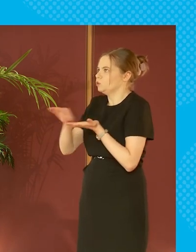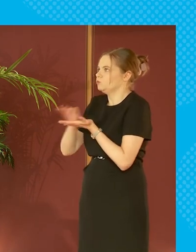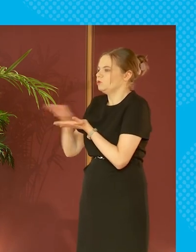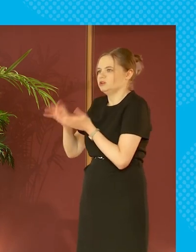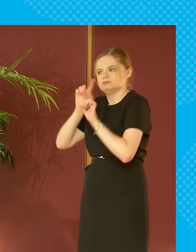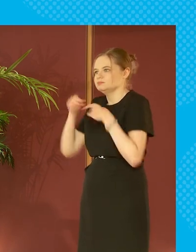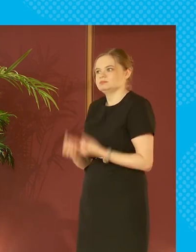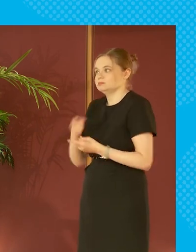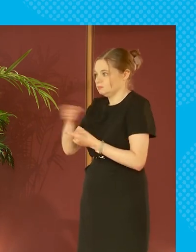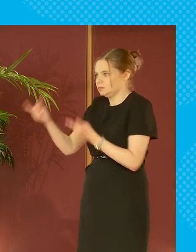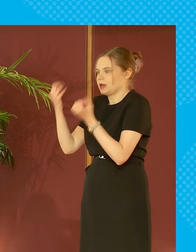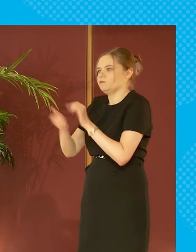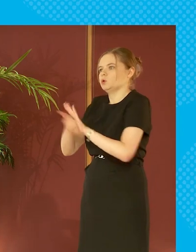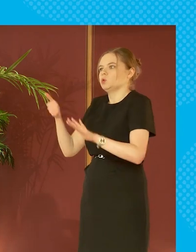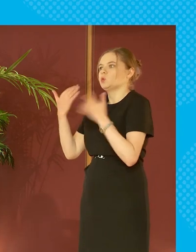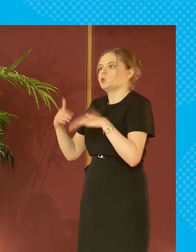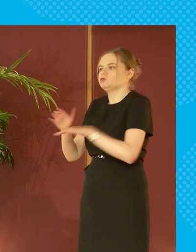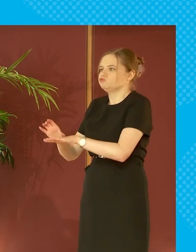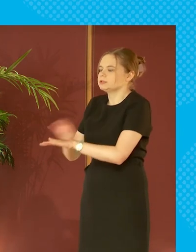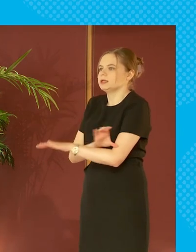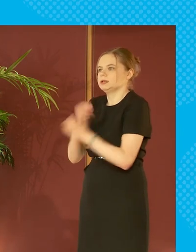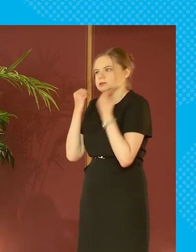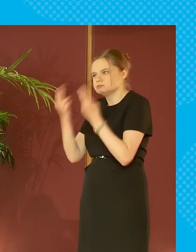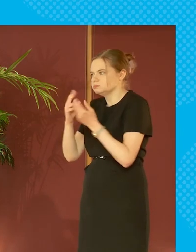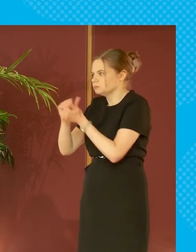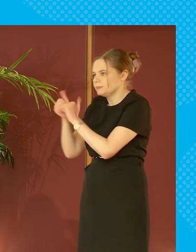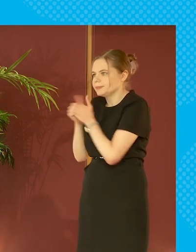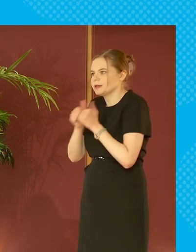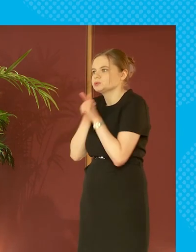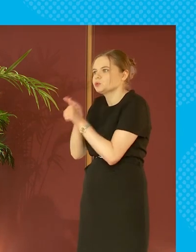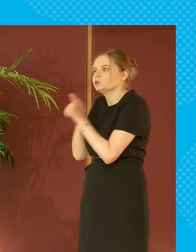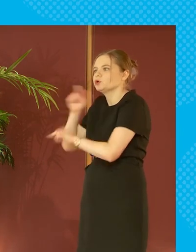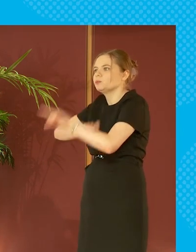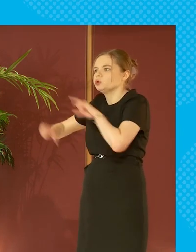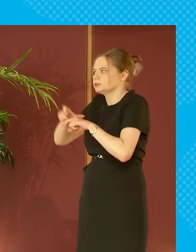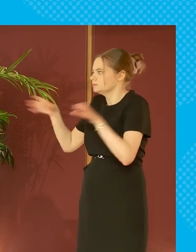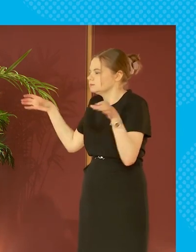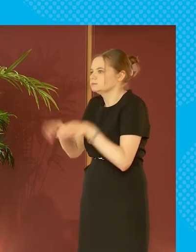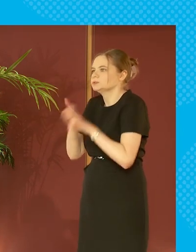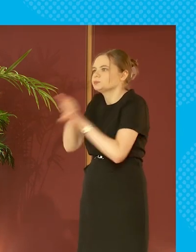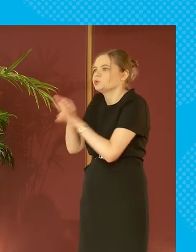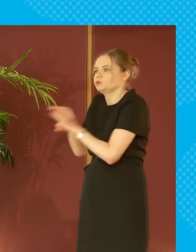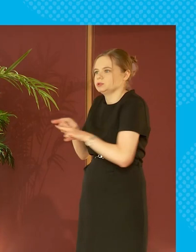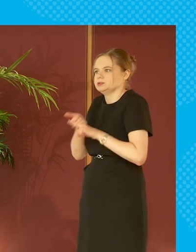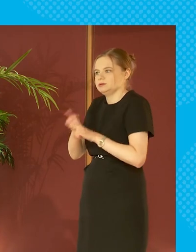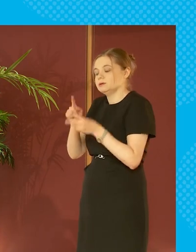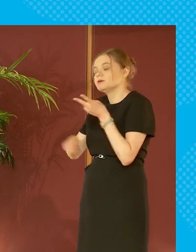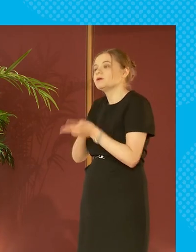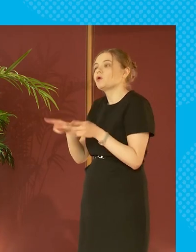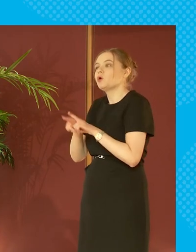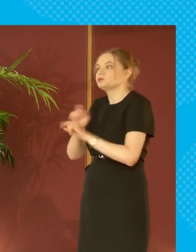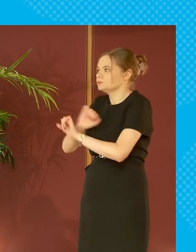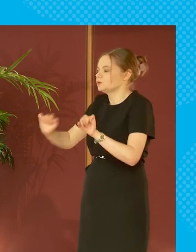families we work with do incredible resilience peer support and community support for each other and the desire